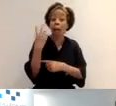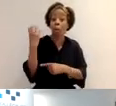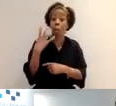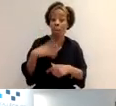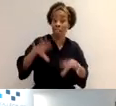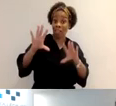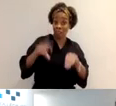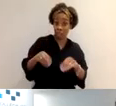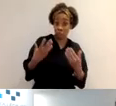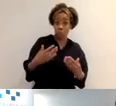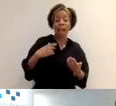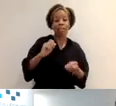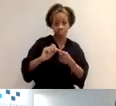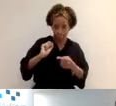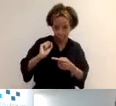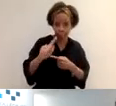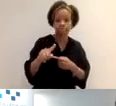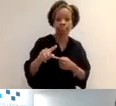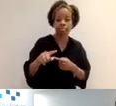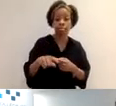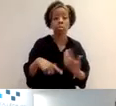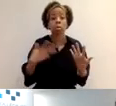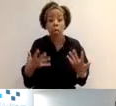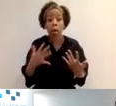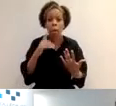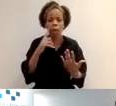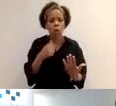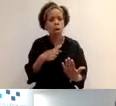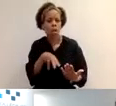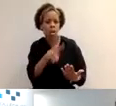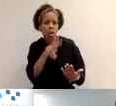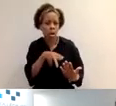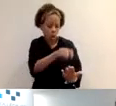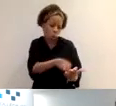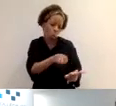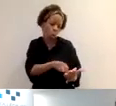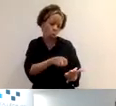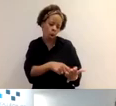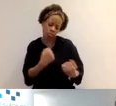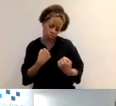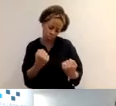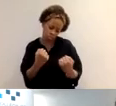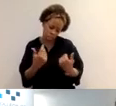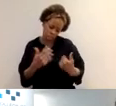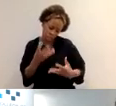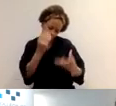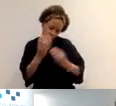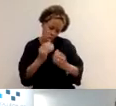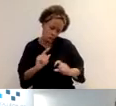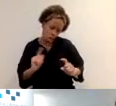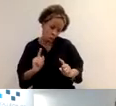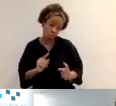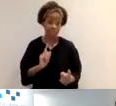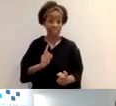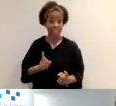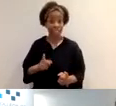this webinar. It may be that you've done some notes as well for reflection what you've learned from this. So all of that is evidence that you can